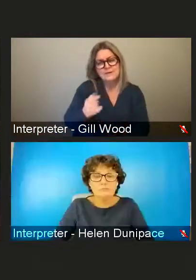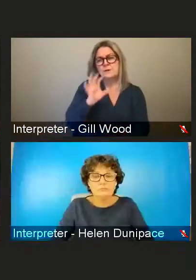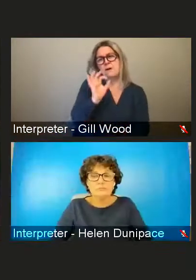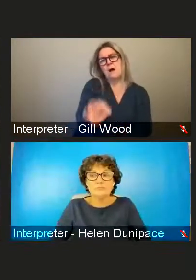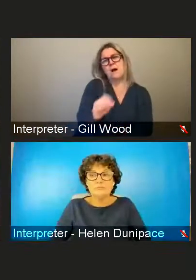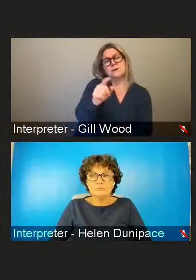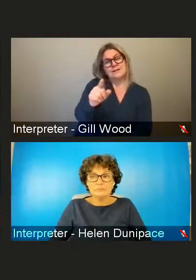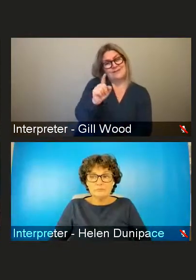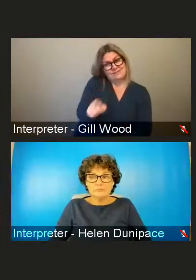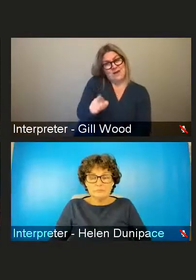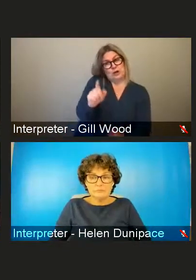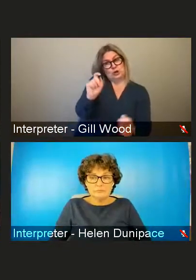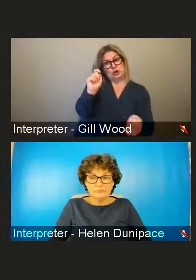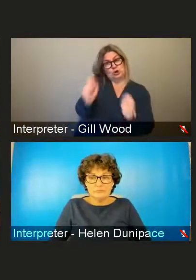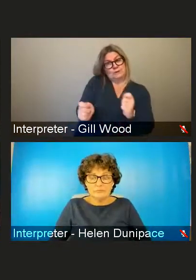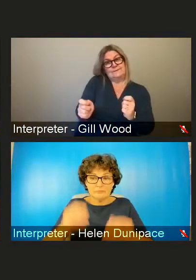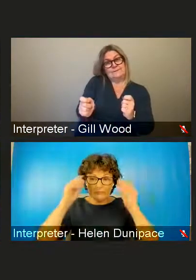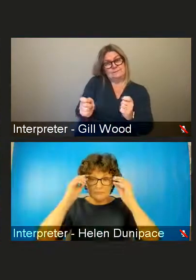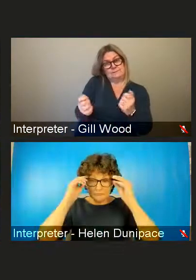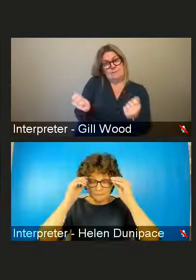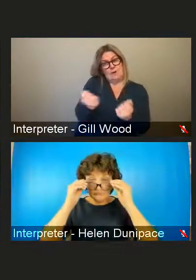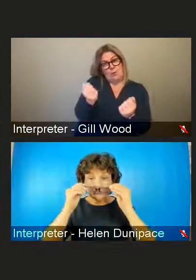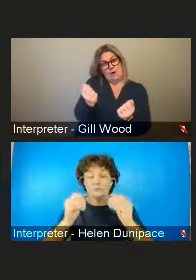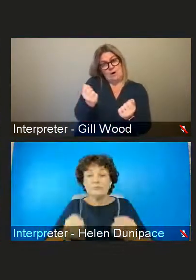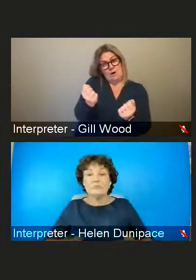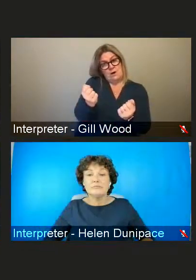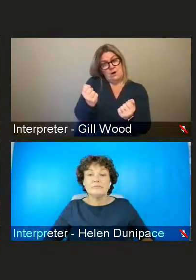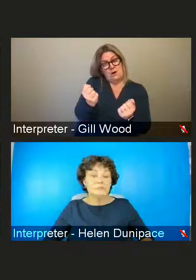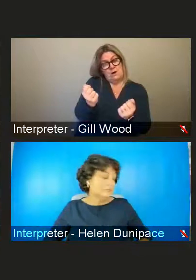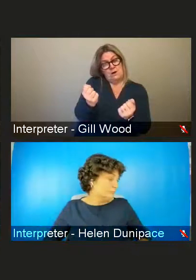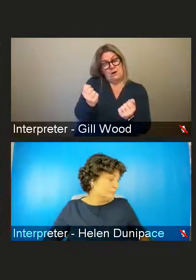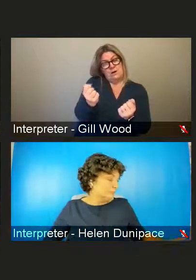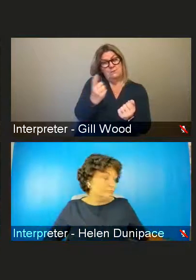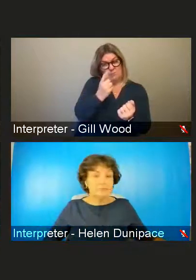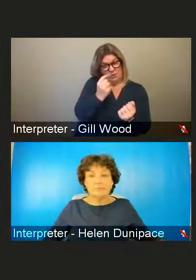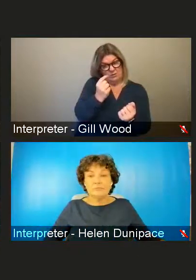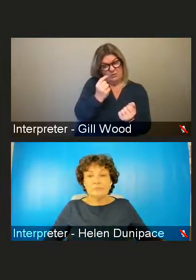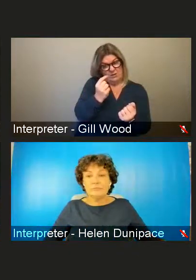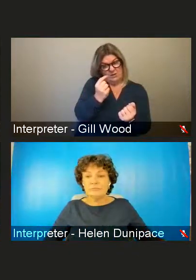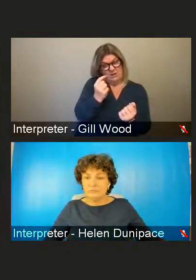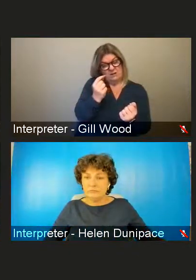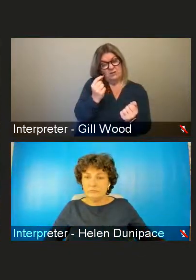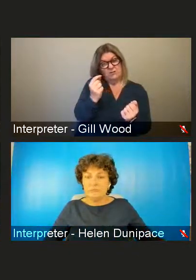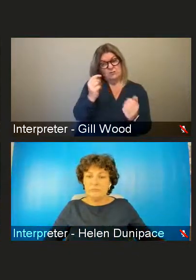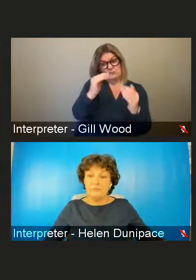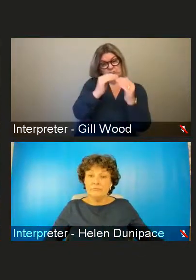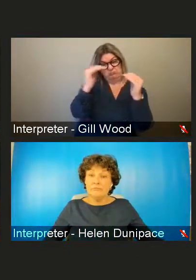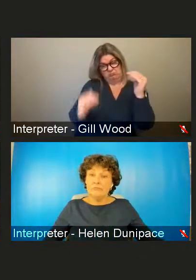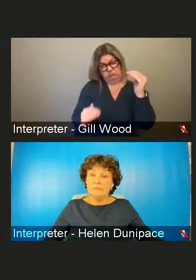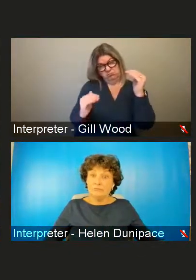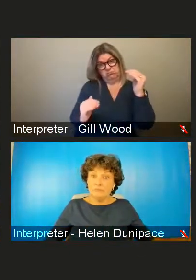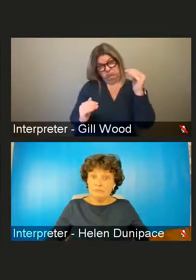shift in power needed to reach full equality is possible in the current capitalist economic system?